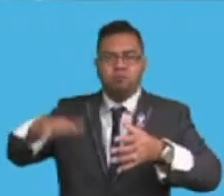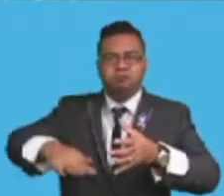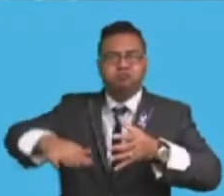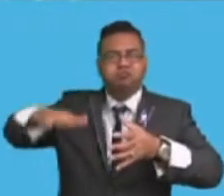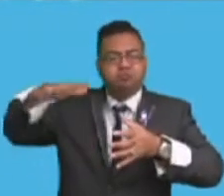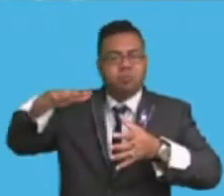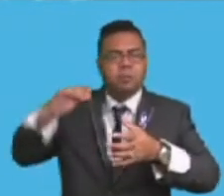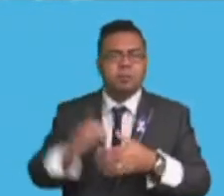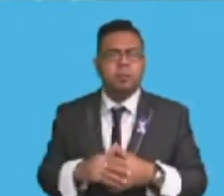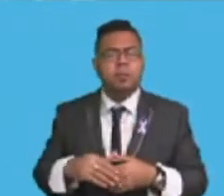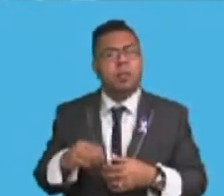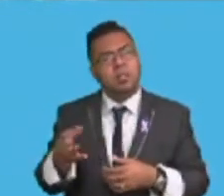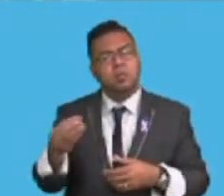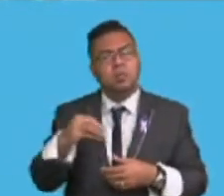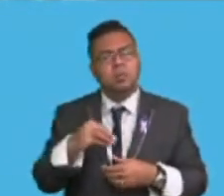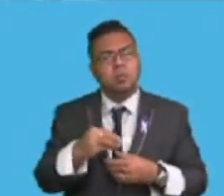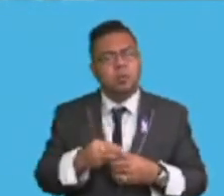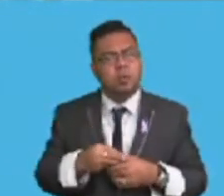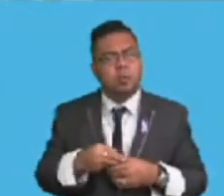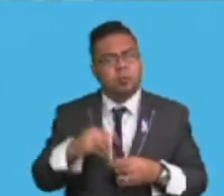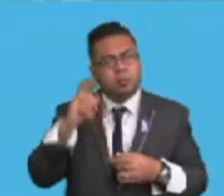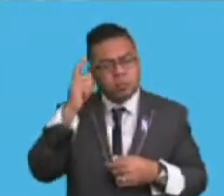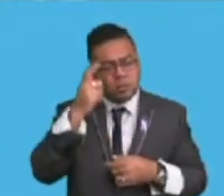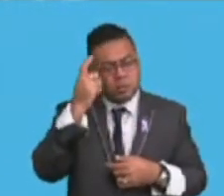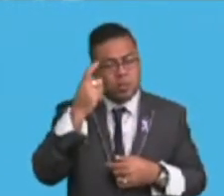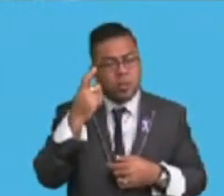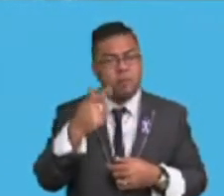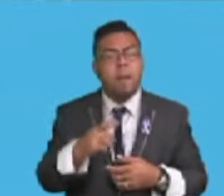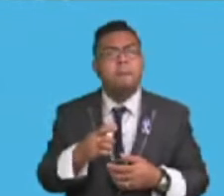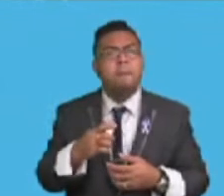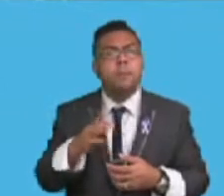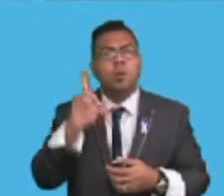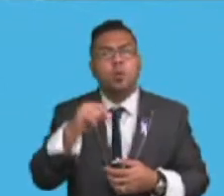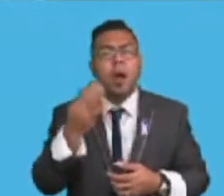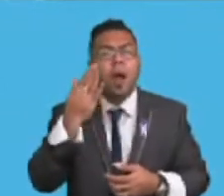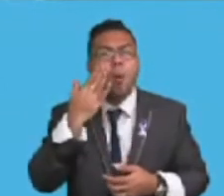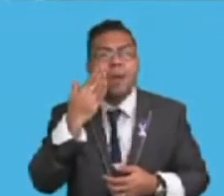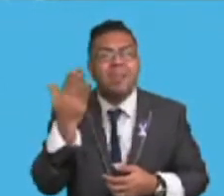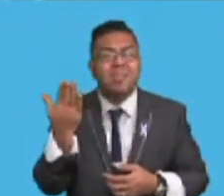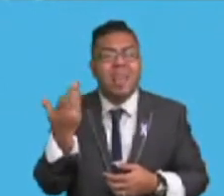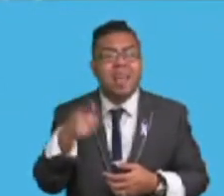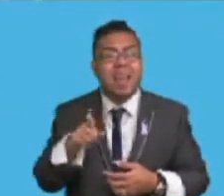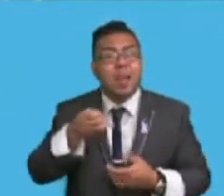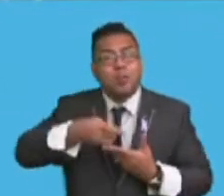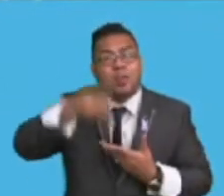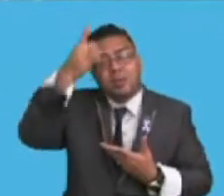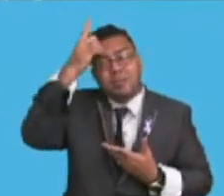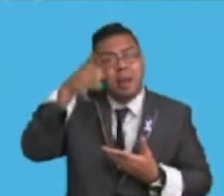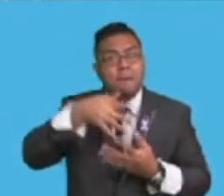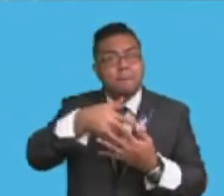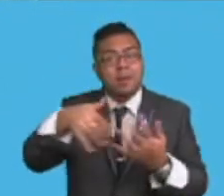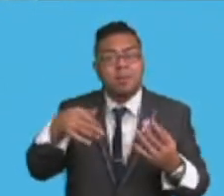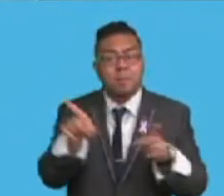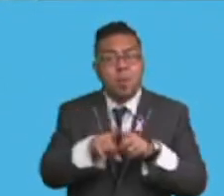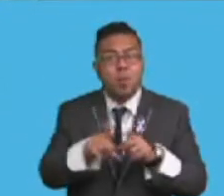undertake a major awareness and education campaign amongst the population, both